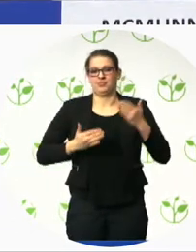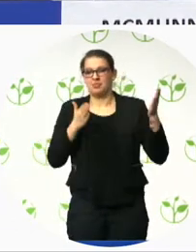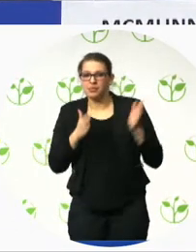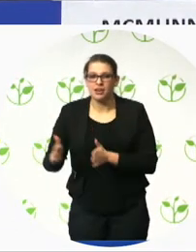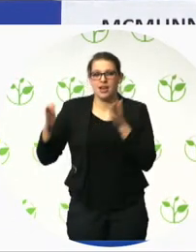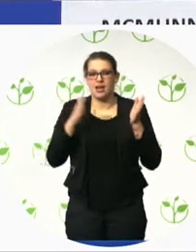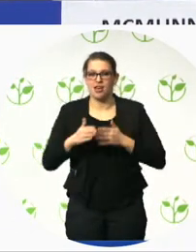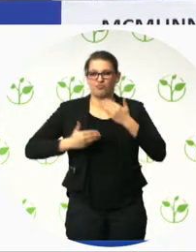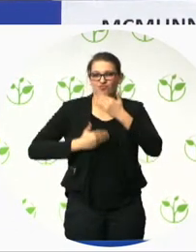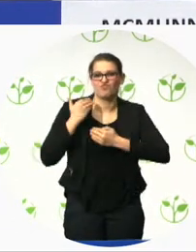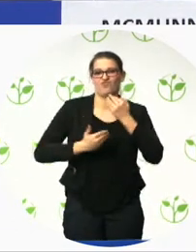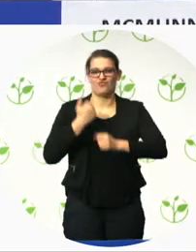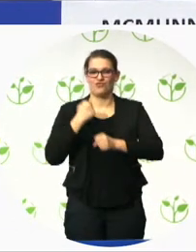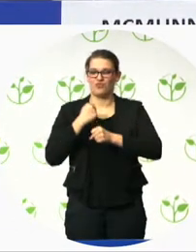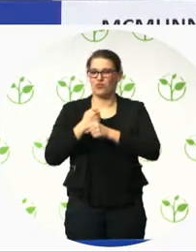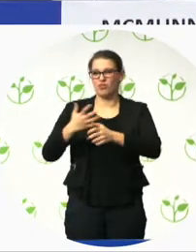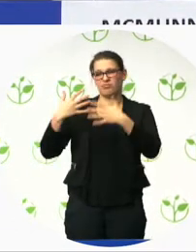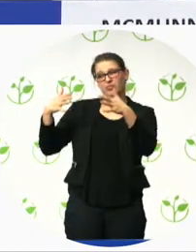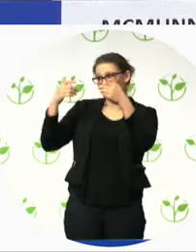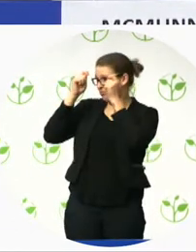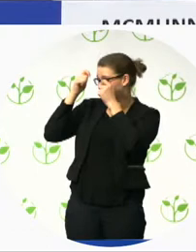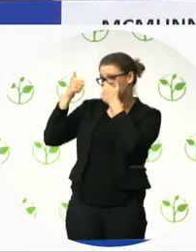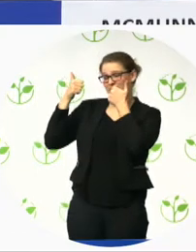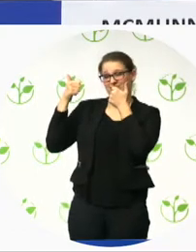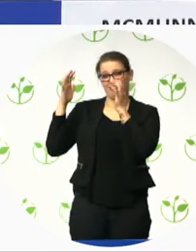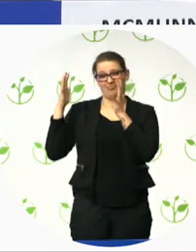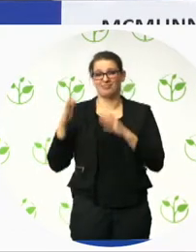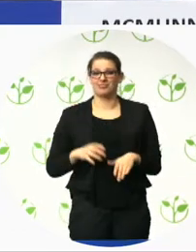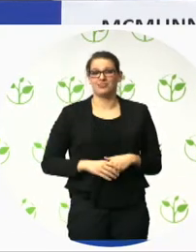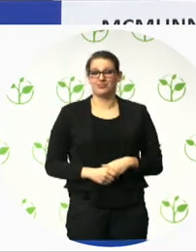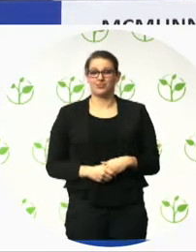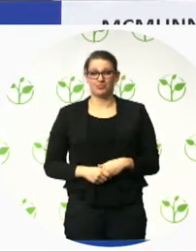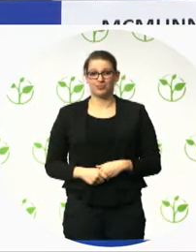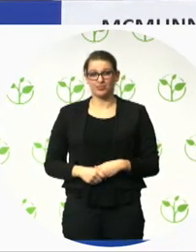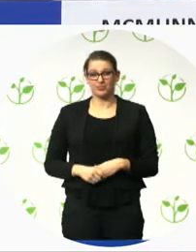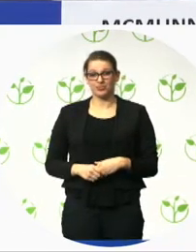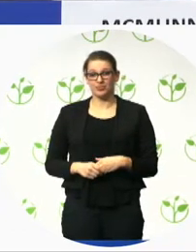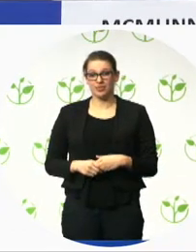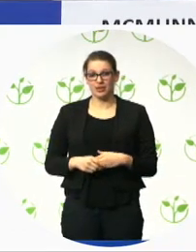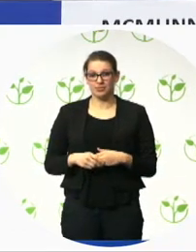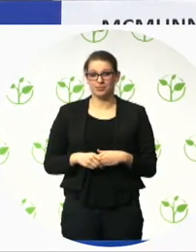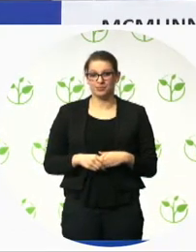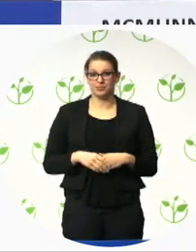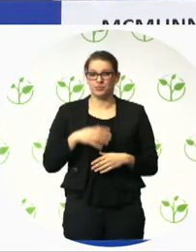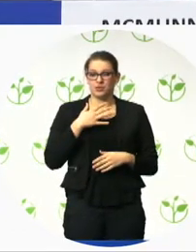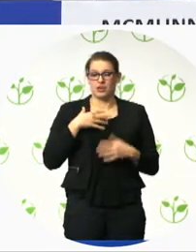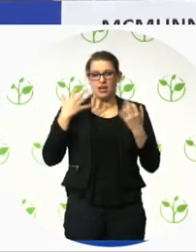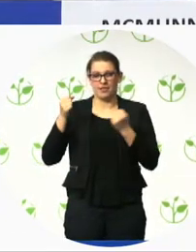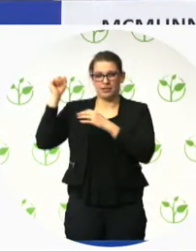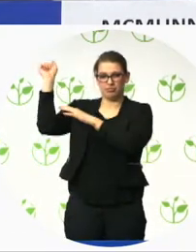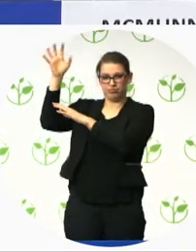Looking at my presentation there now, I'm also going to give the timekeeper something back here, because I'm actually going to rattle through my presentation.